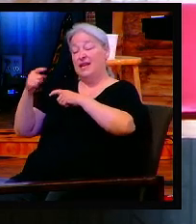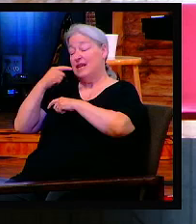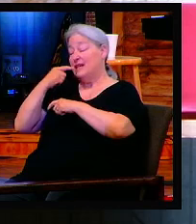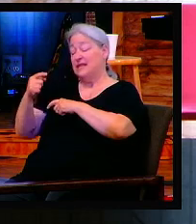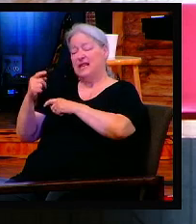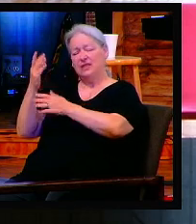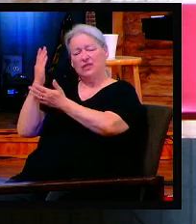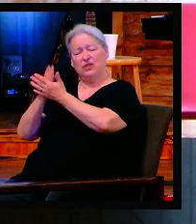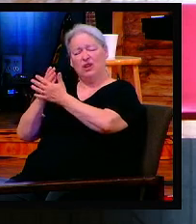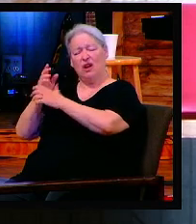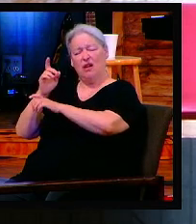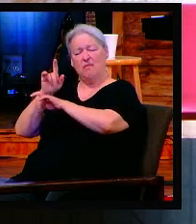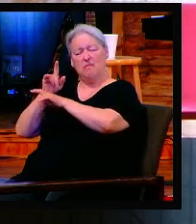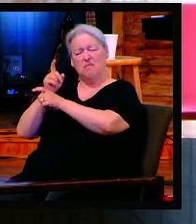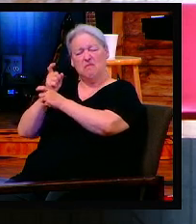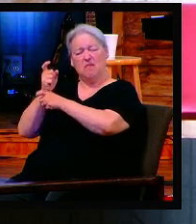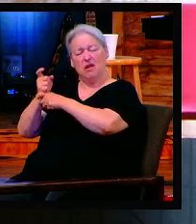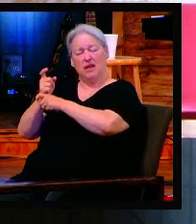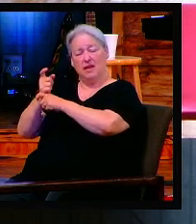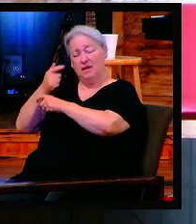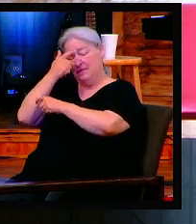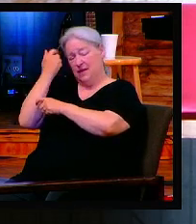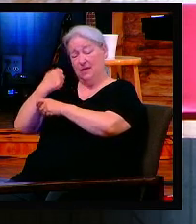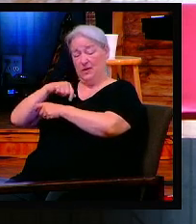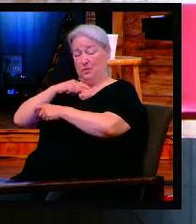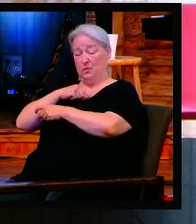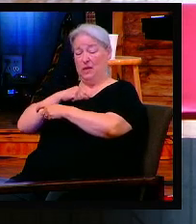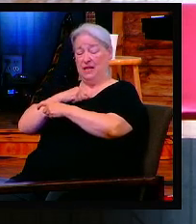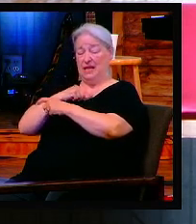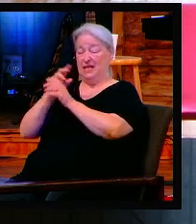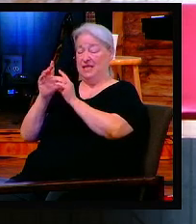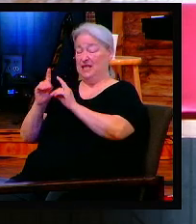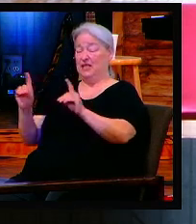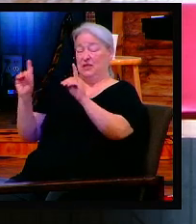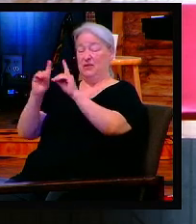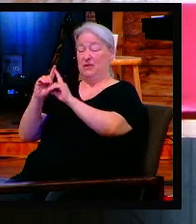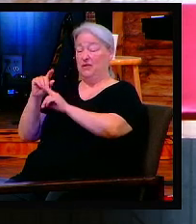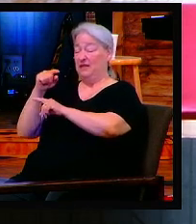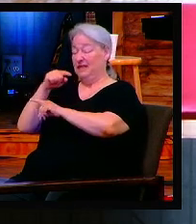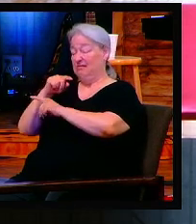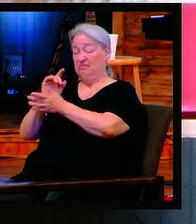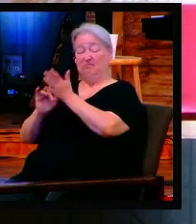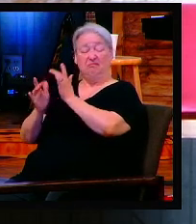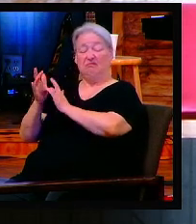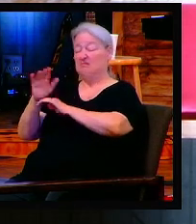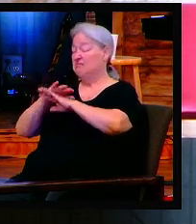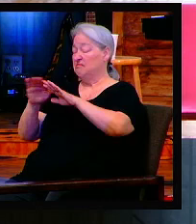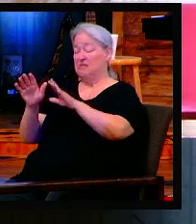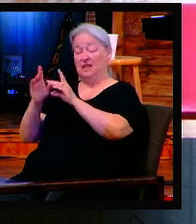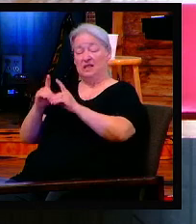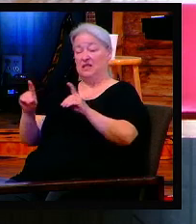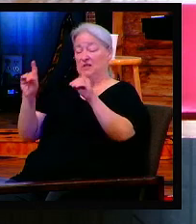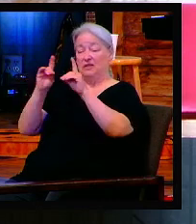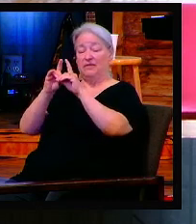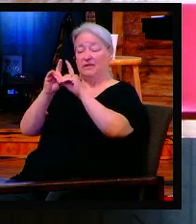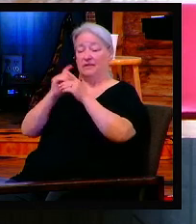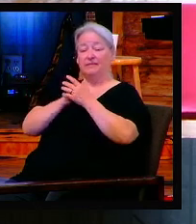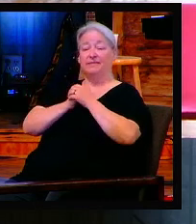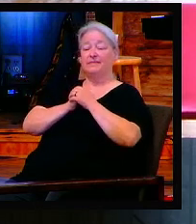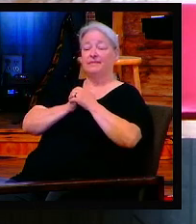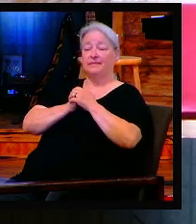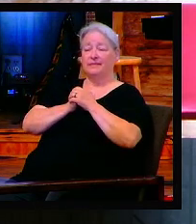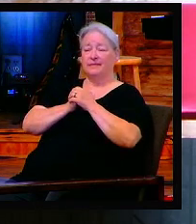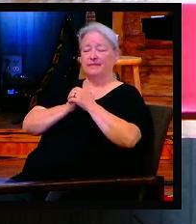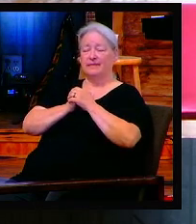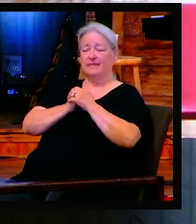this revelation that Jesus did nothing wrong and we deserve our penalty. That's the true gospel and revelation that we need Christ. He said, Lord, when you